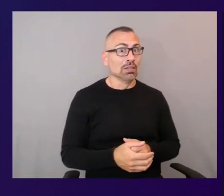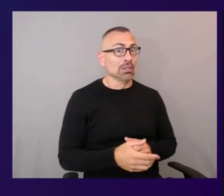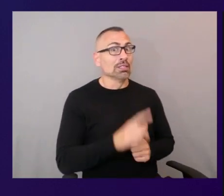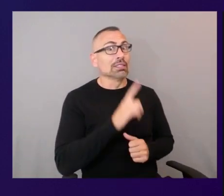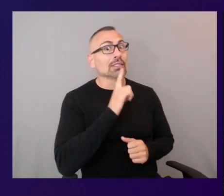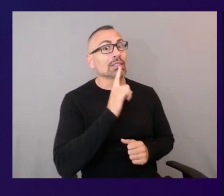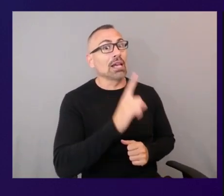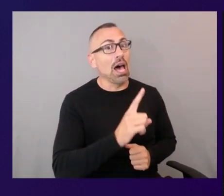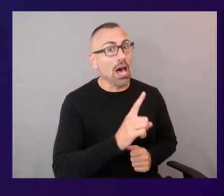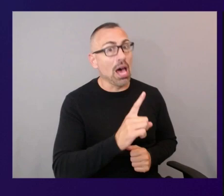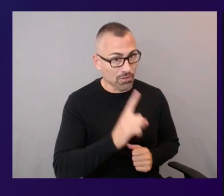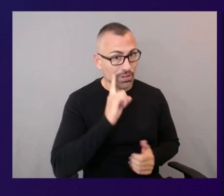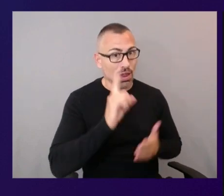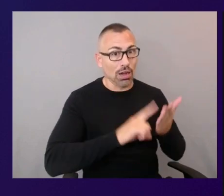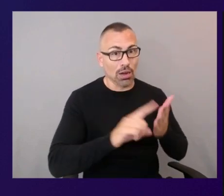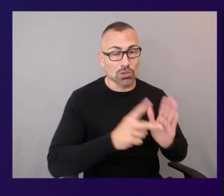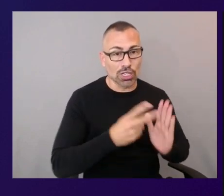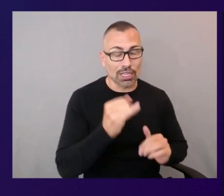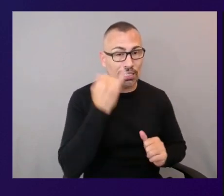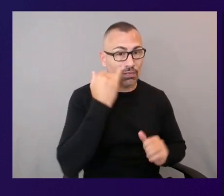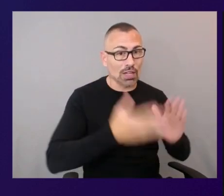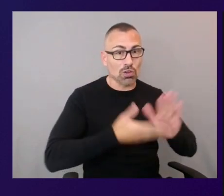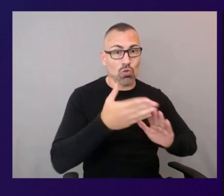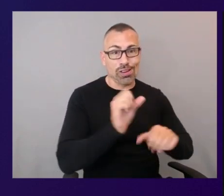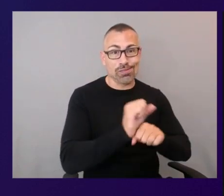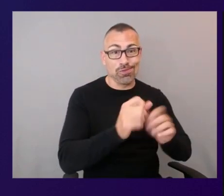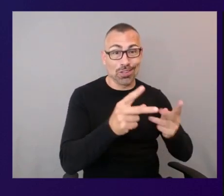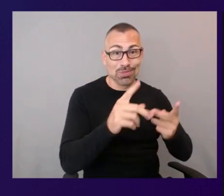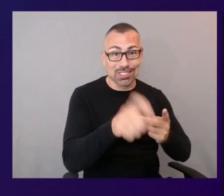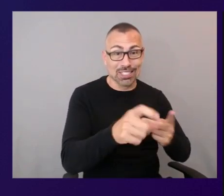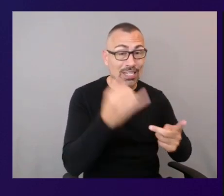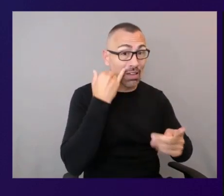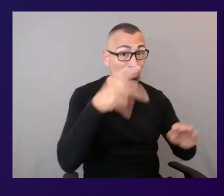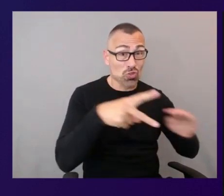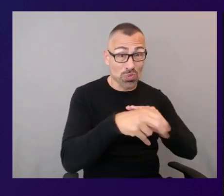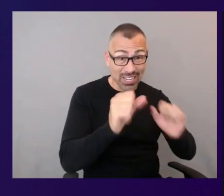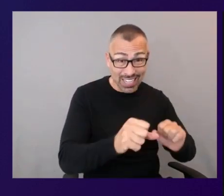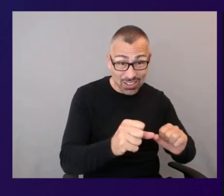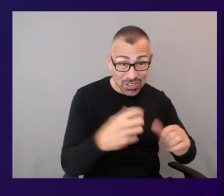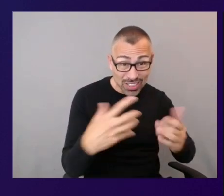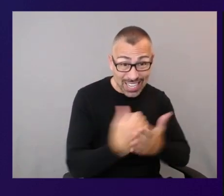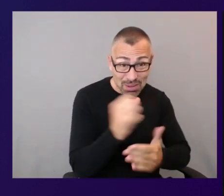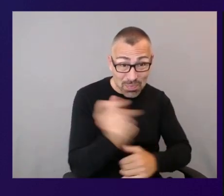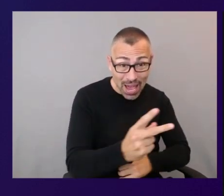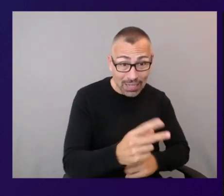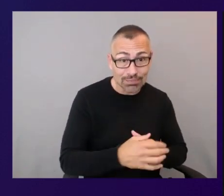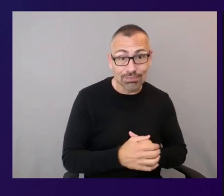workspace you need what happens once you've terminated it can you get it back no you can't that workspace is gone for good